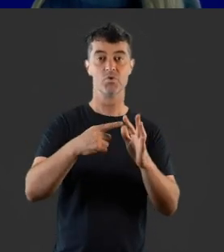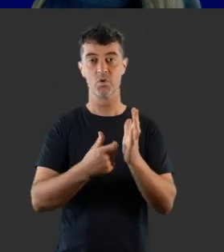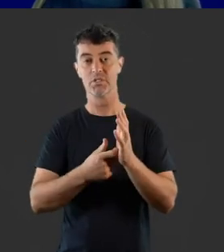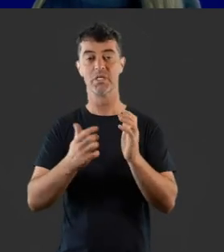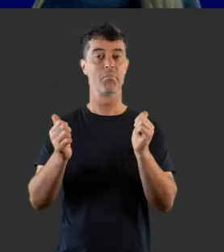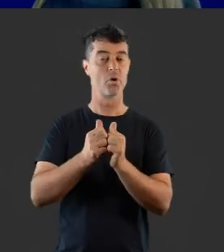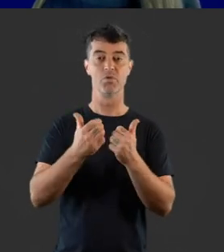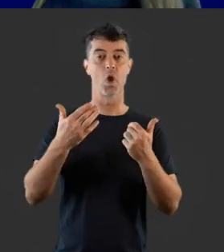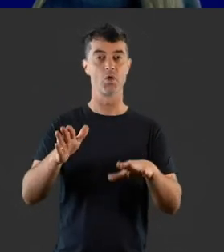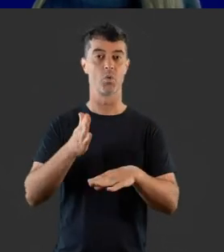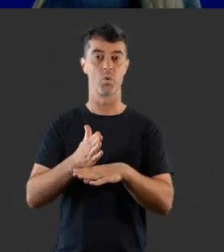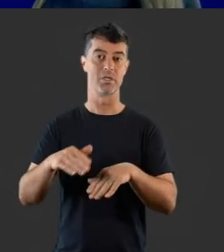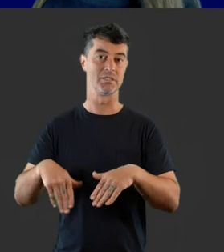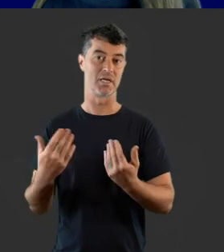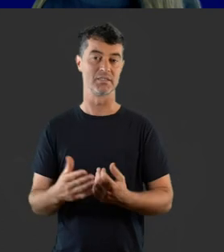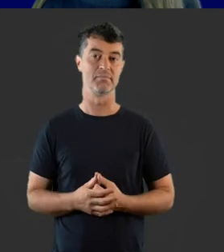and therapies are reported.